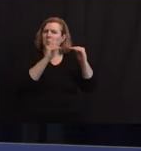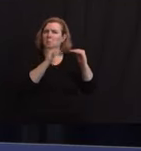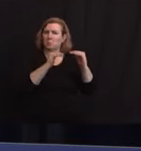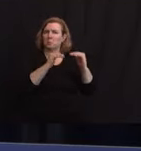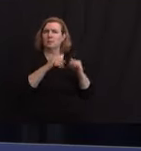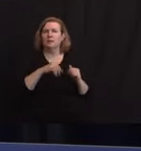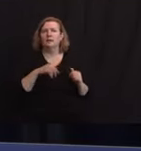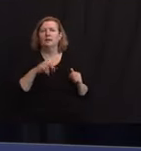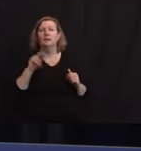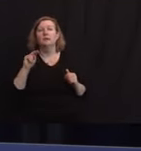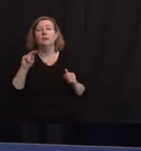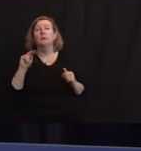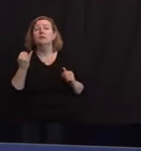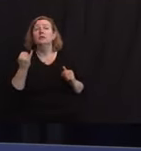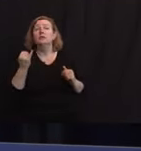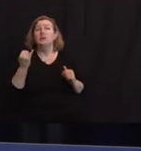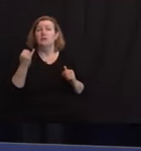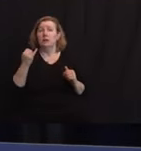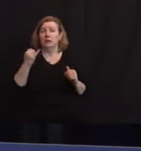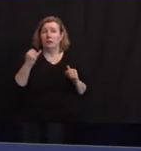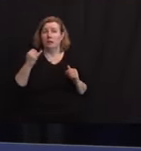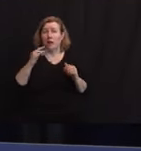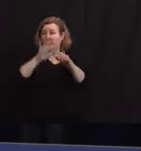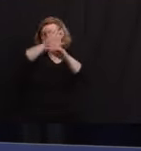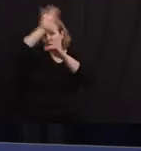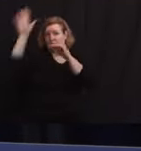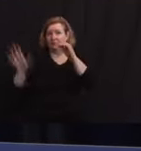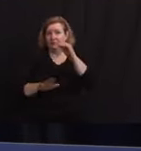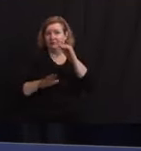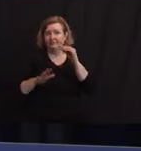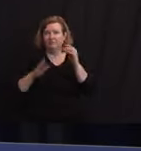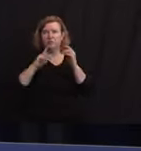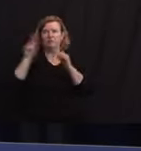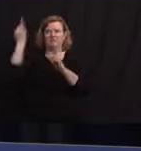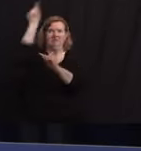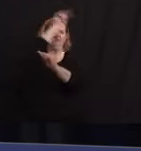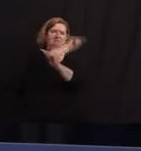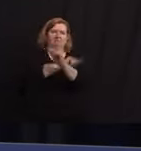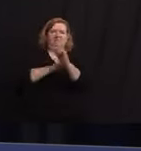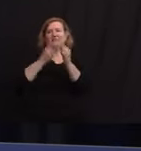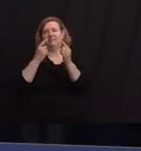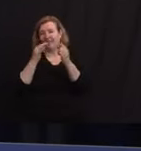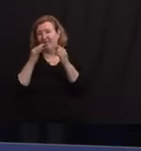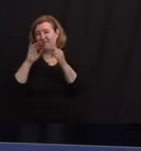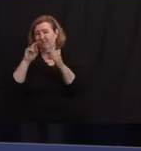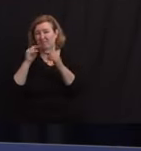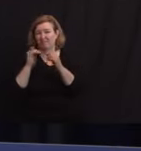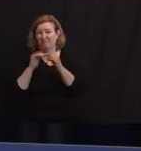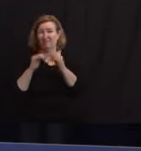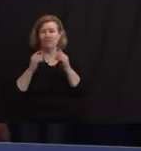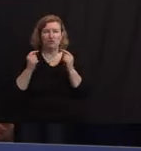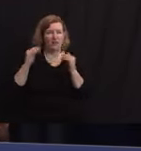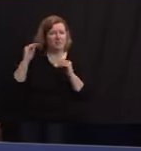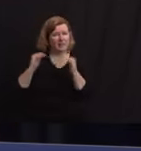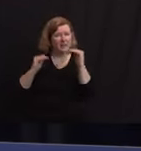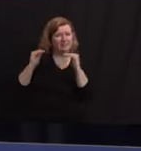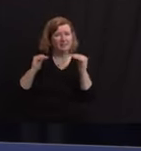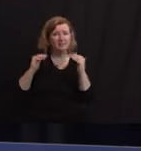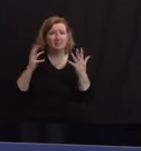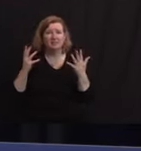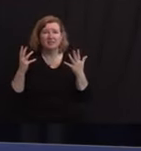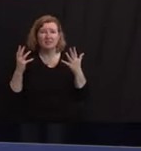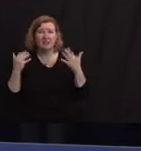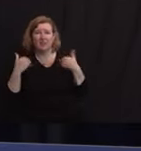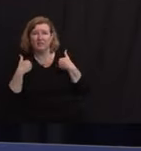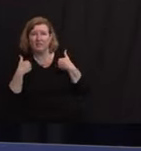rest of the country, we kind of remain in this really delicate balance between trying to, you know, We've got a context of